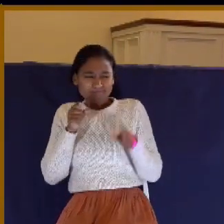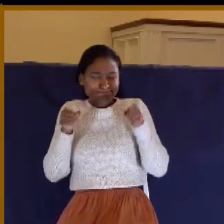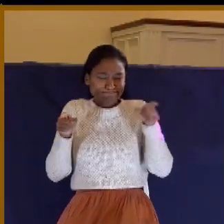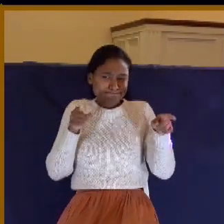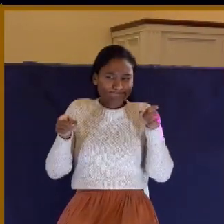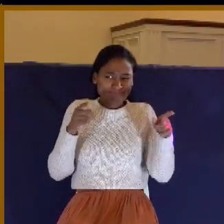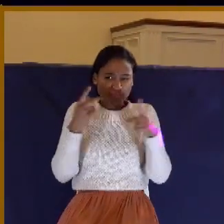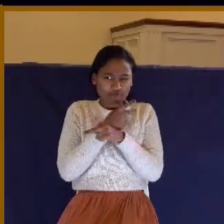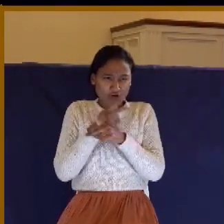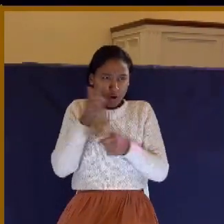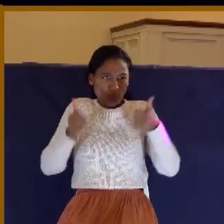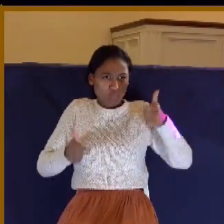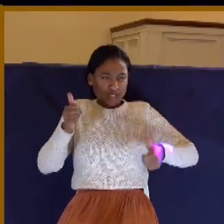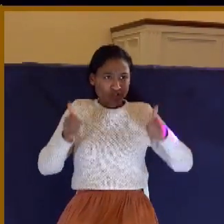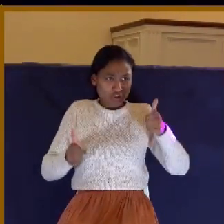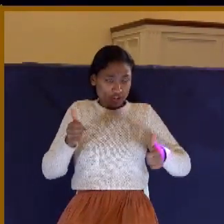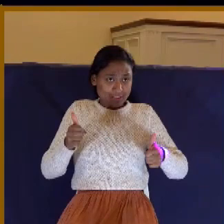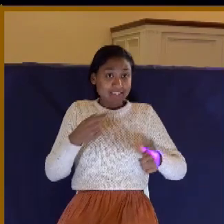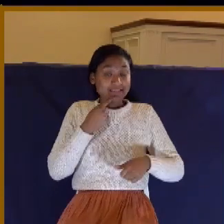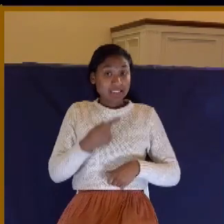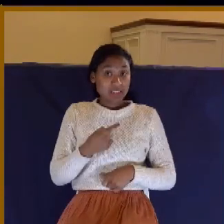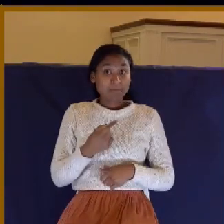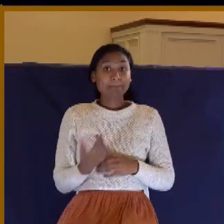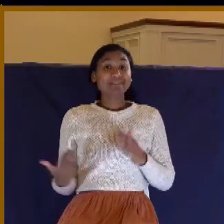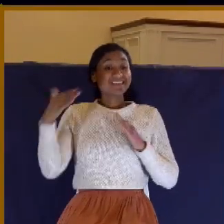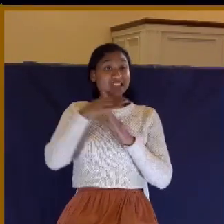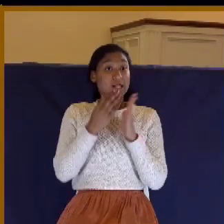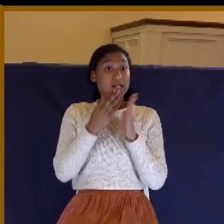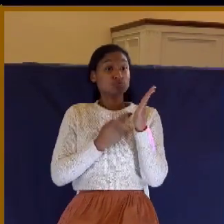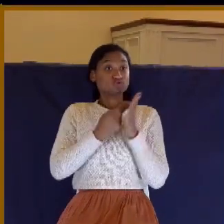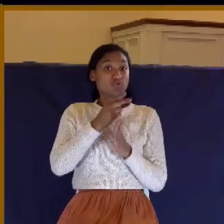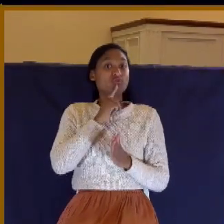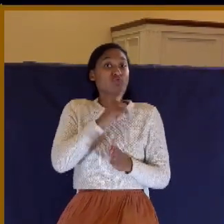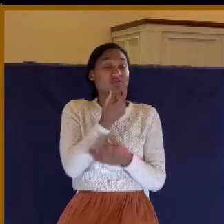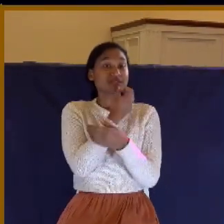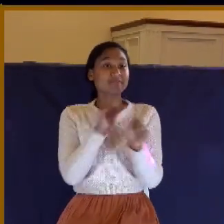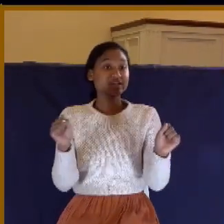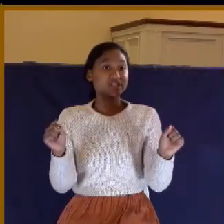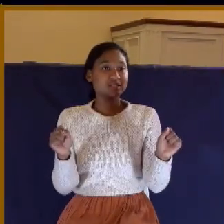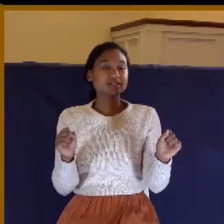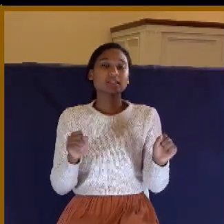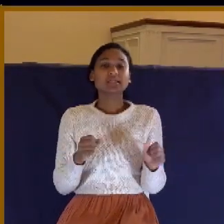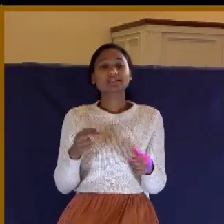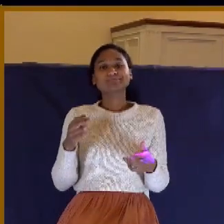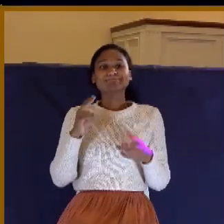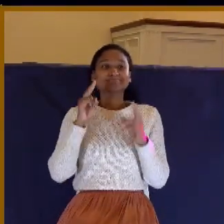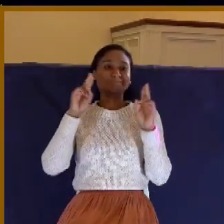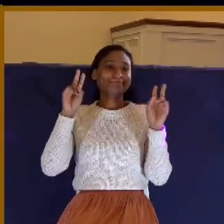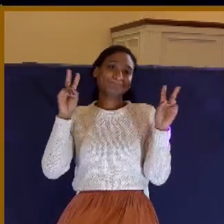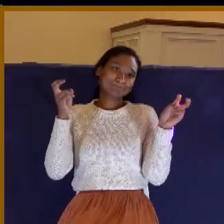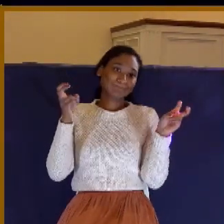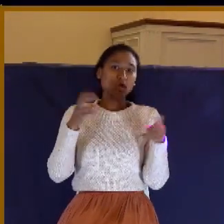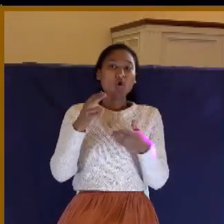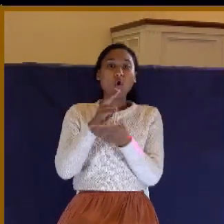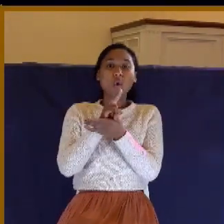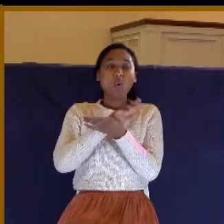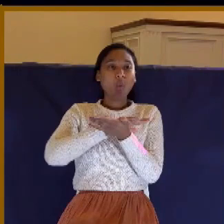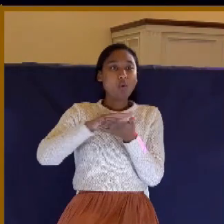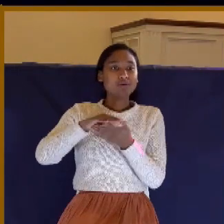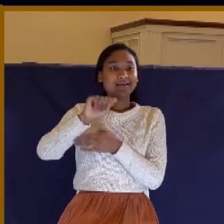he said the supreme proof of true salvation is what he called holy affections. What is that?